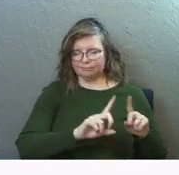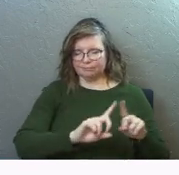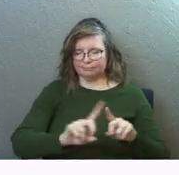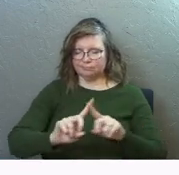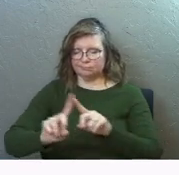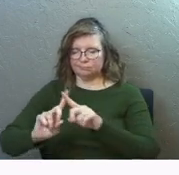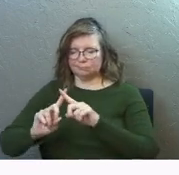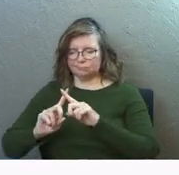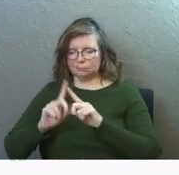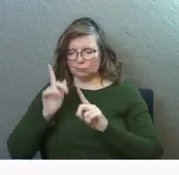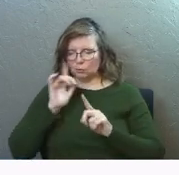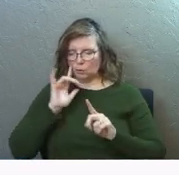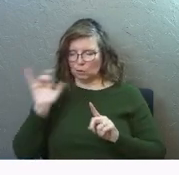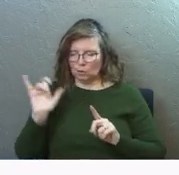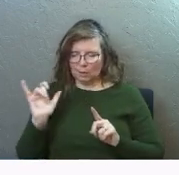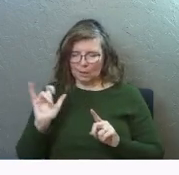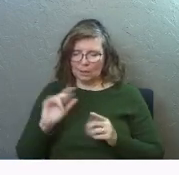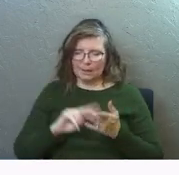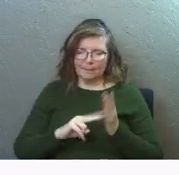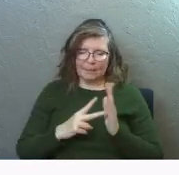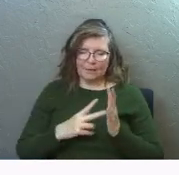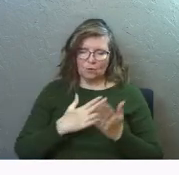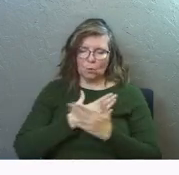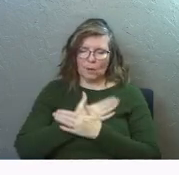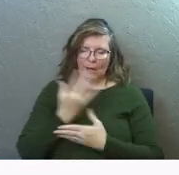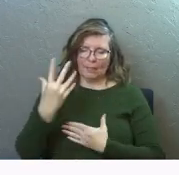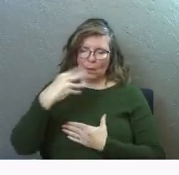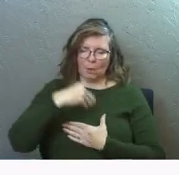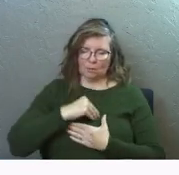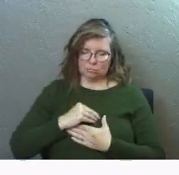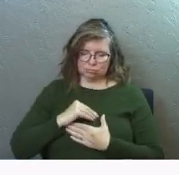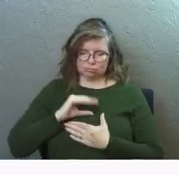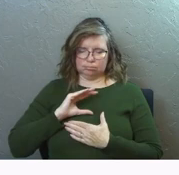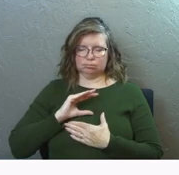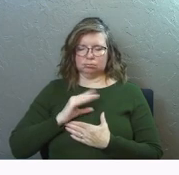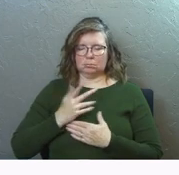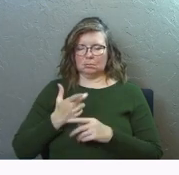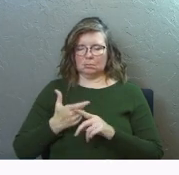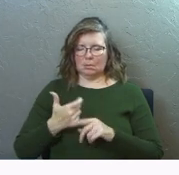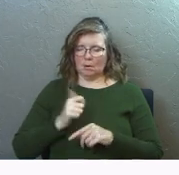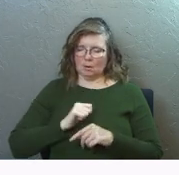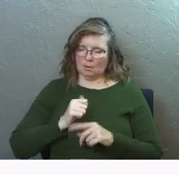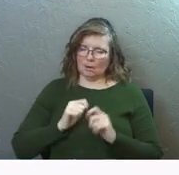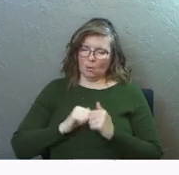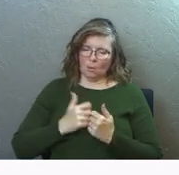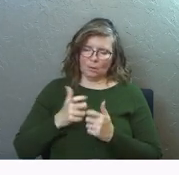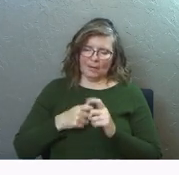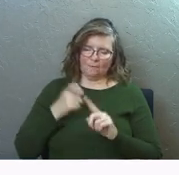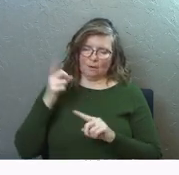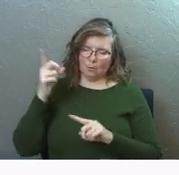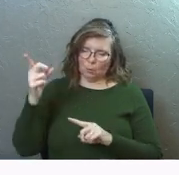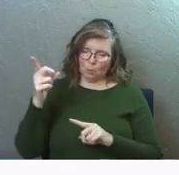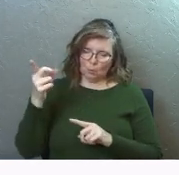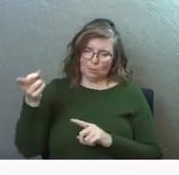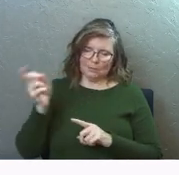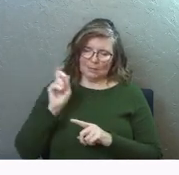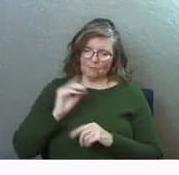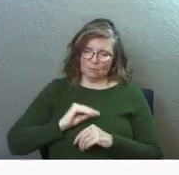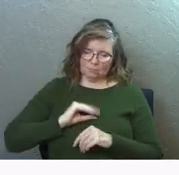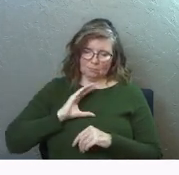How should we be resting, Jesus? What is it that's going to give us the restoration, Lord? What do we need from you? How do we need to rest with you, Jesus?